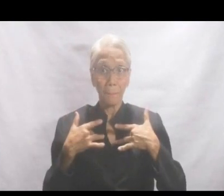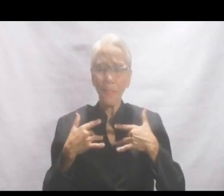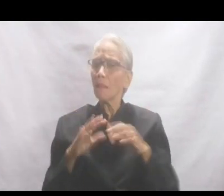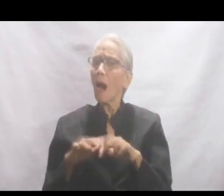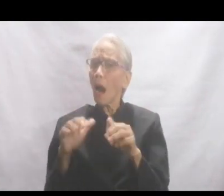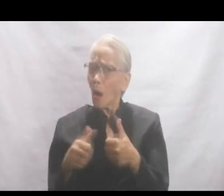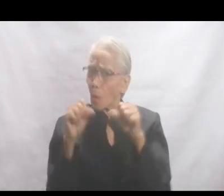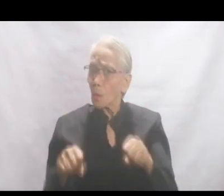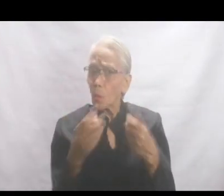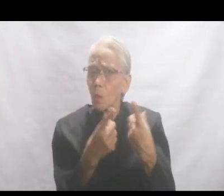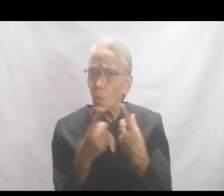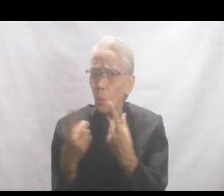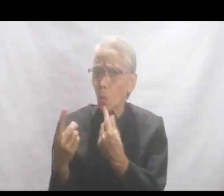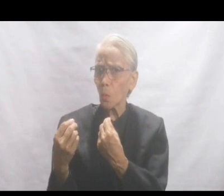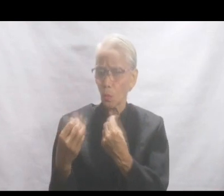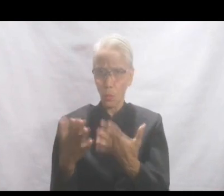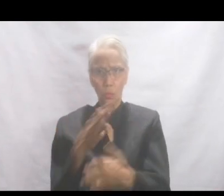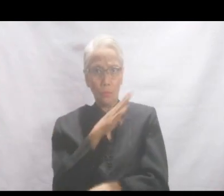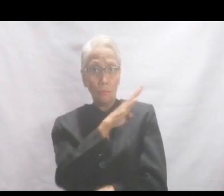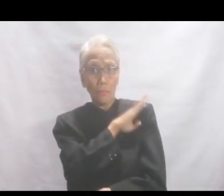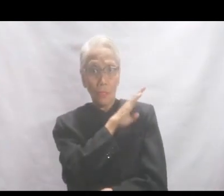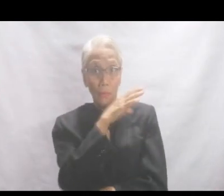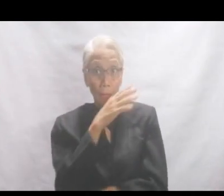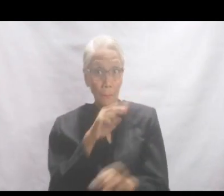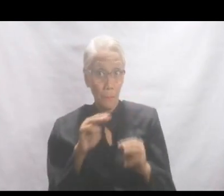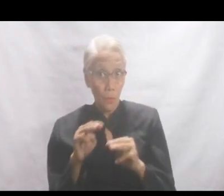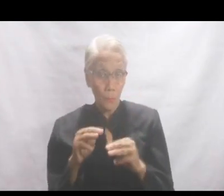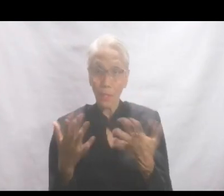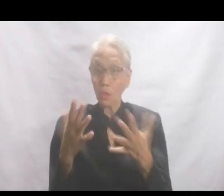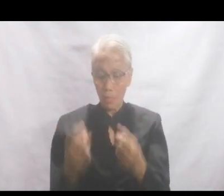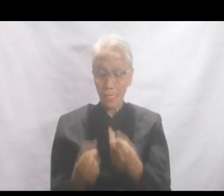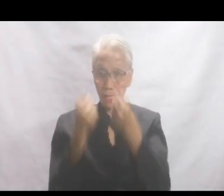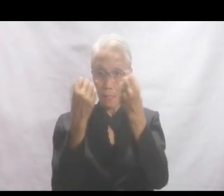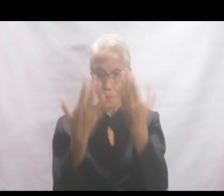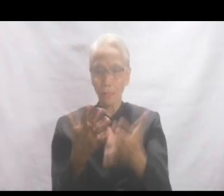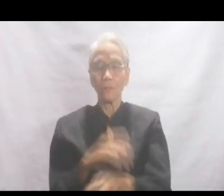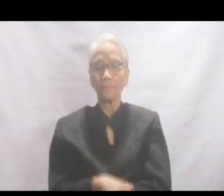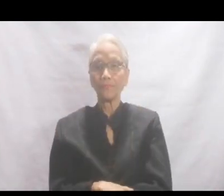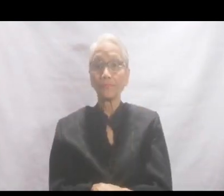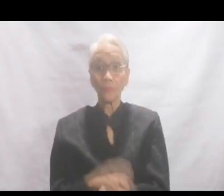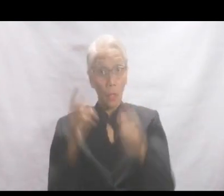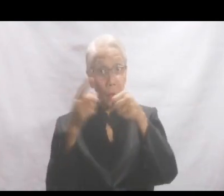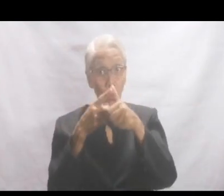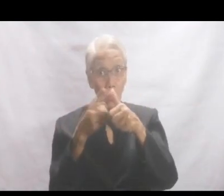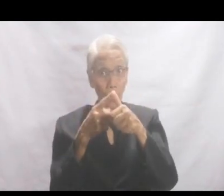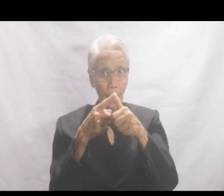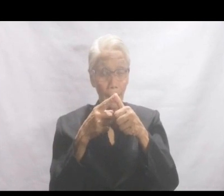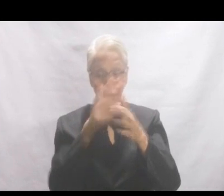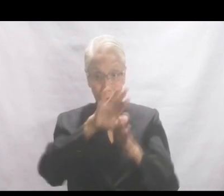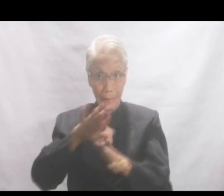Paano kaya naman natin magagawa ang daring move na ito? Ito po ang mga suggestions ko. Una,